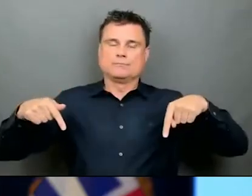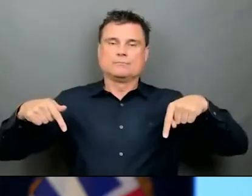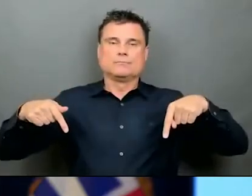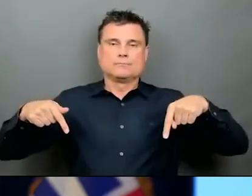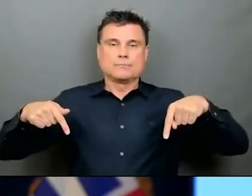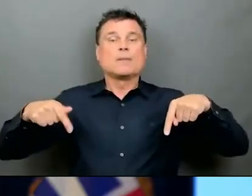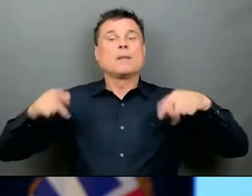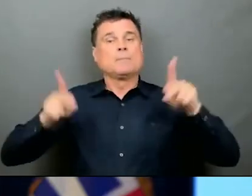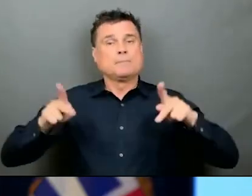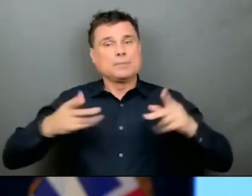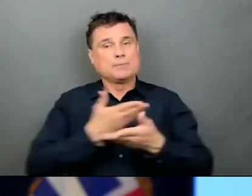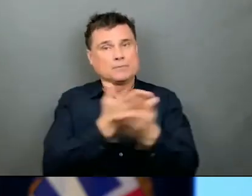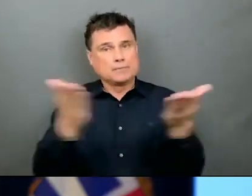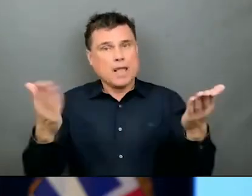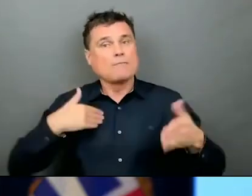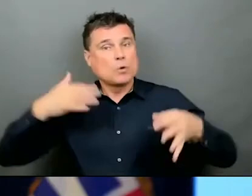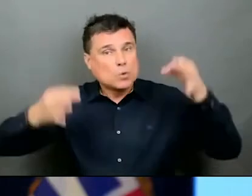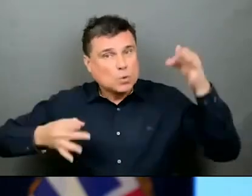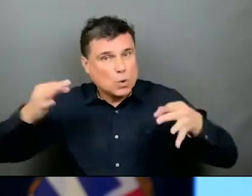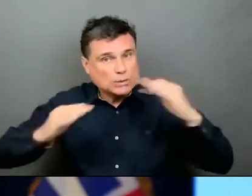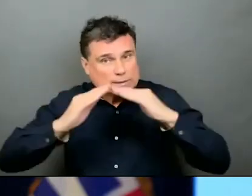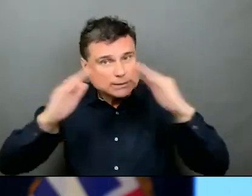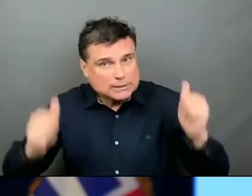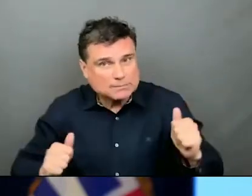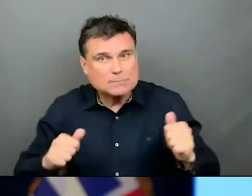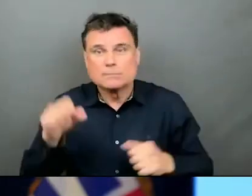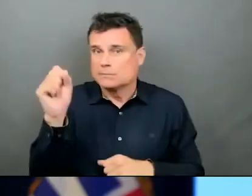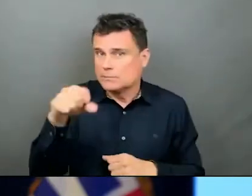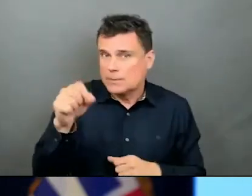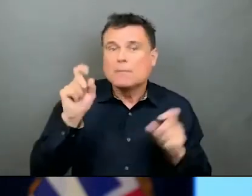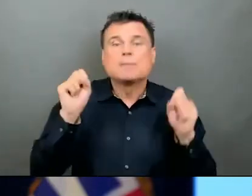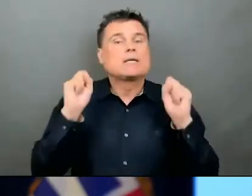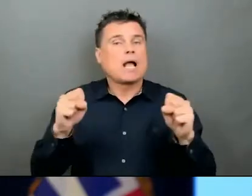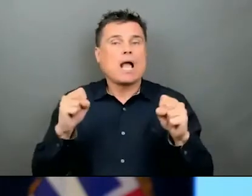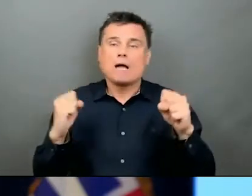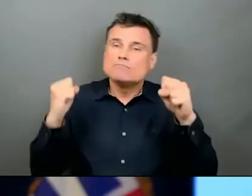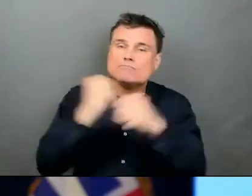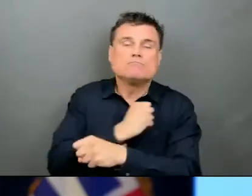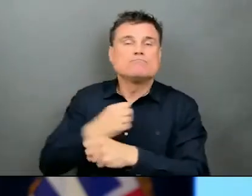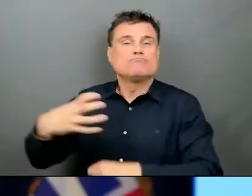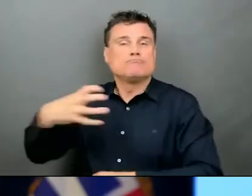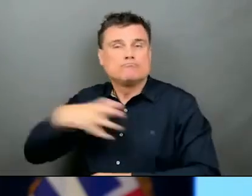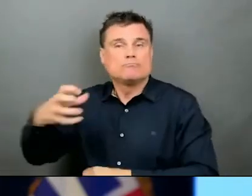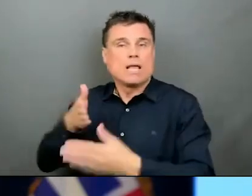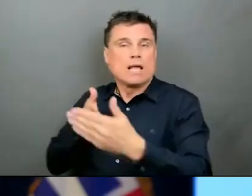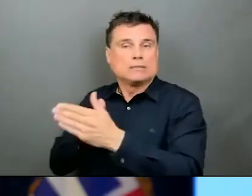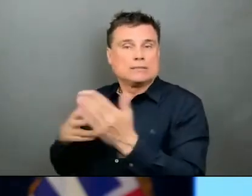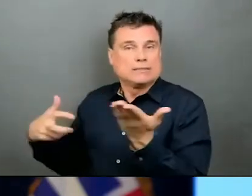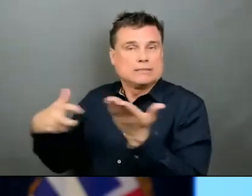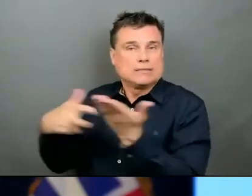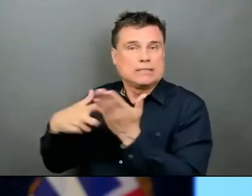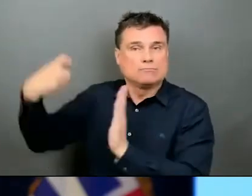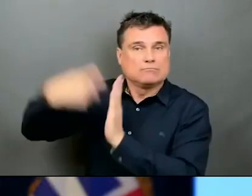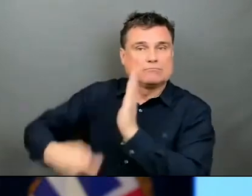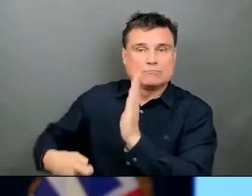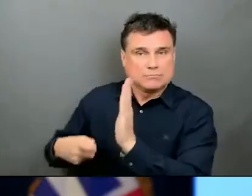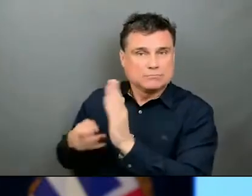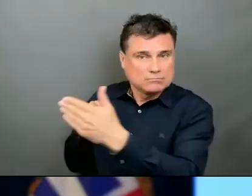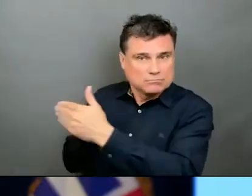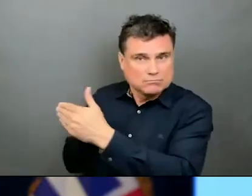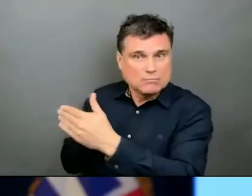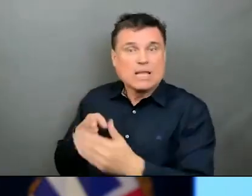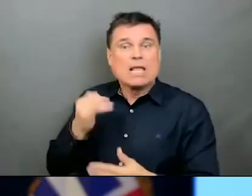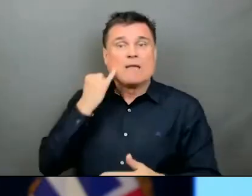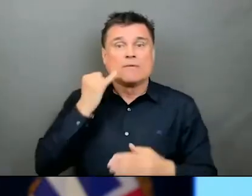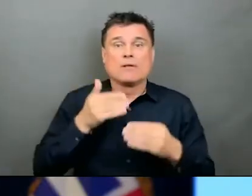people do have the ability to fight and dispute a ticket that they receive. The way the current process works is if after 30 days